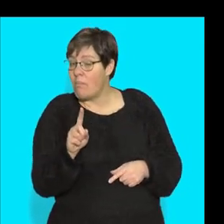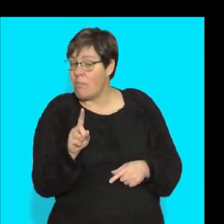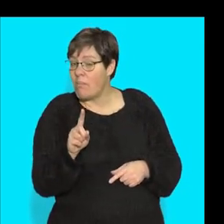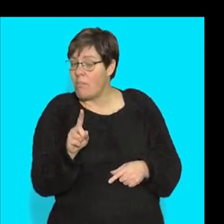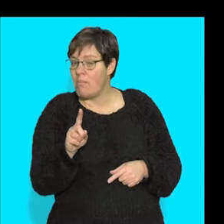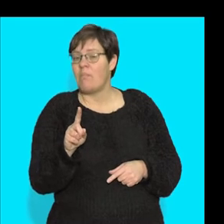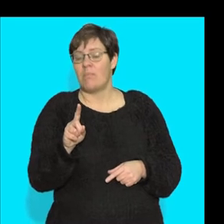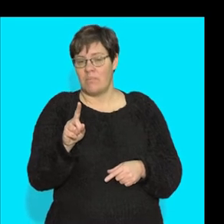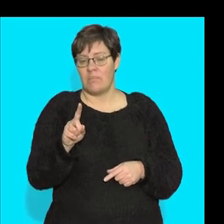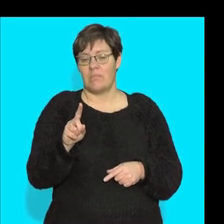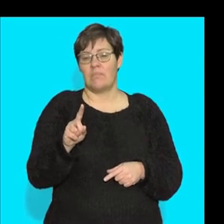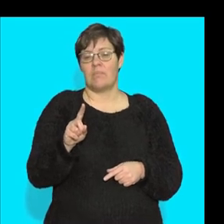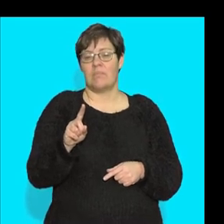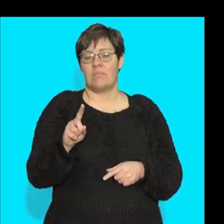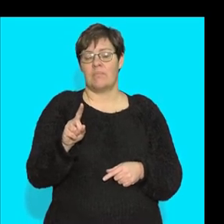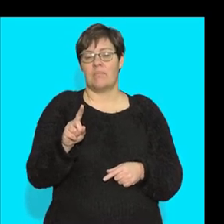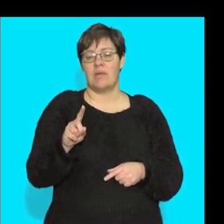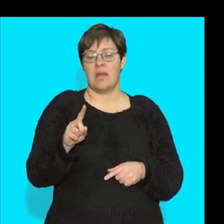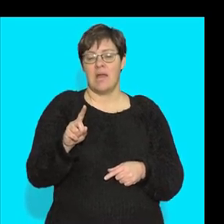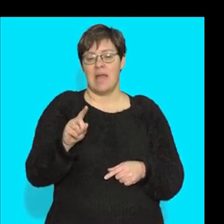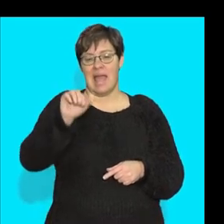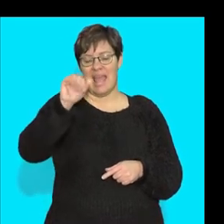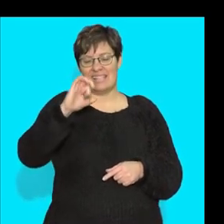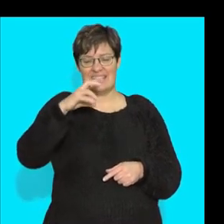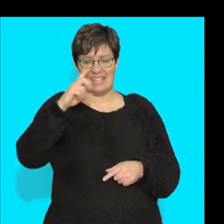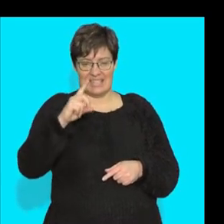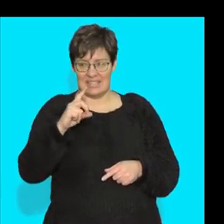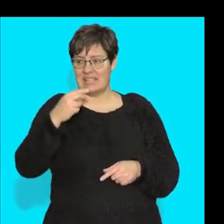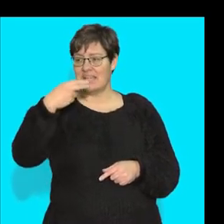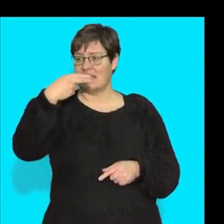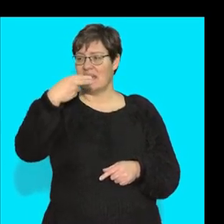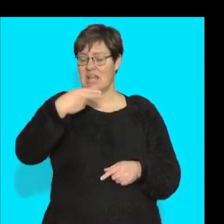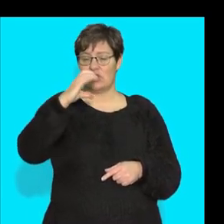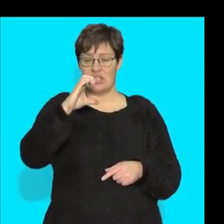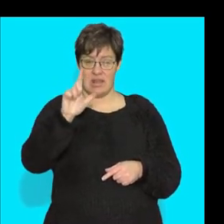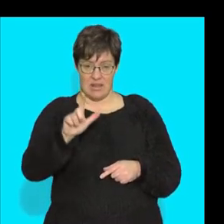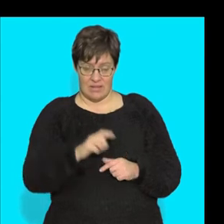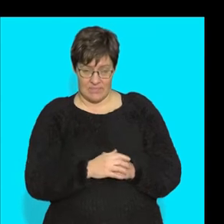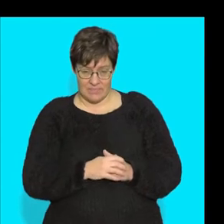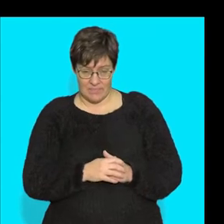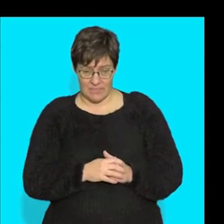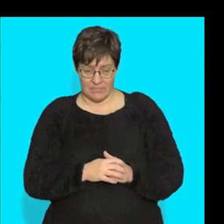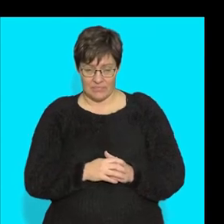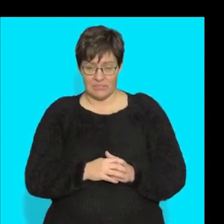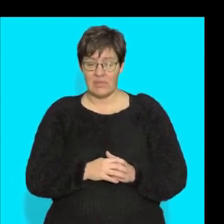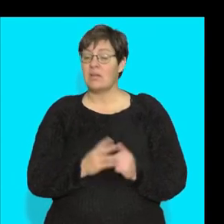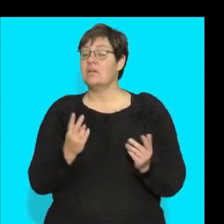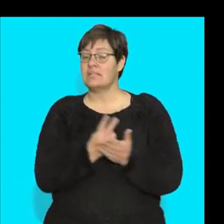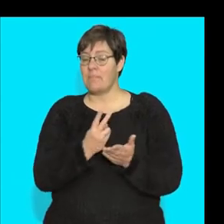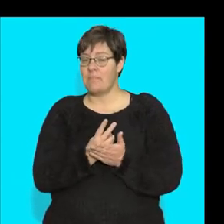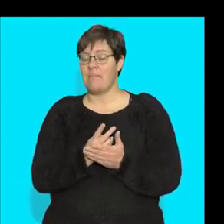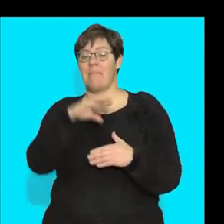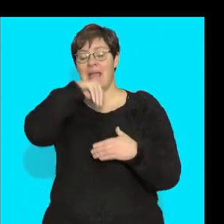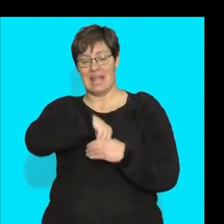be there from the hydrochloric acid. What else could you have maybe said there? Okay, that it's in